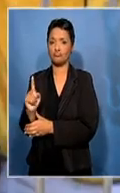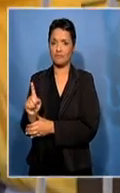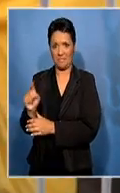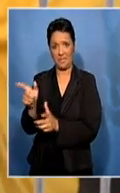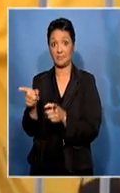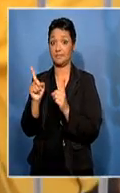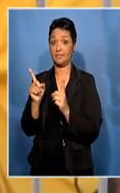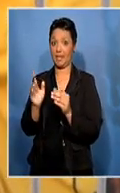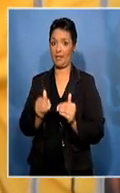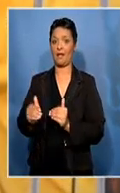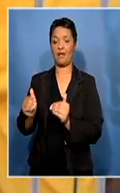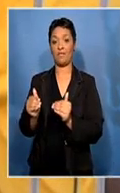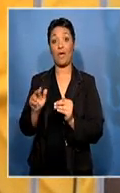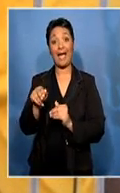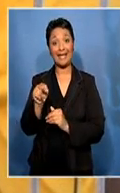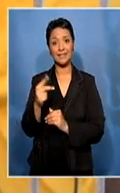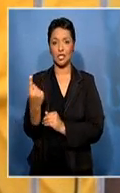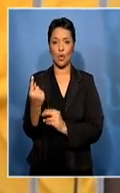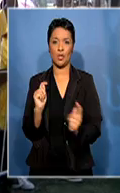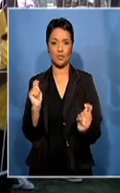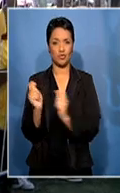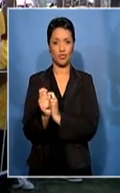remained the only hope for transforming the country.